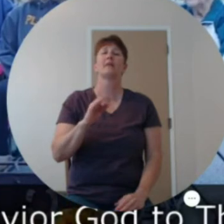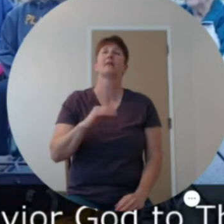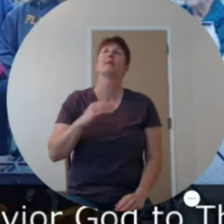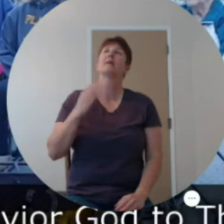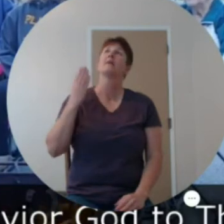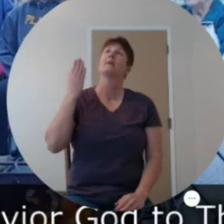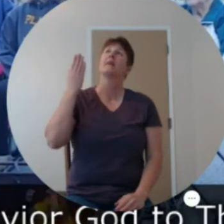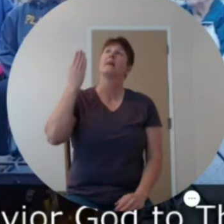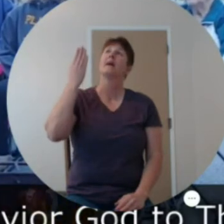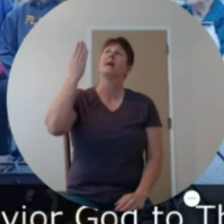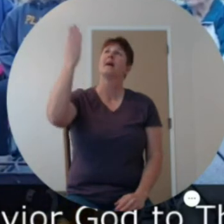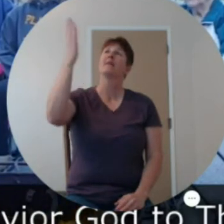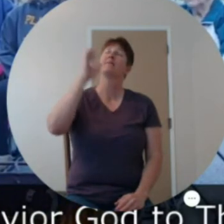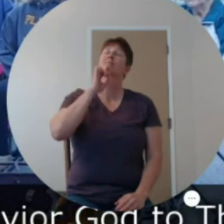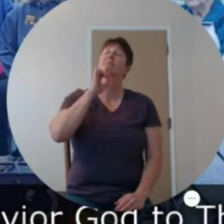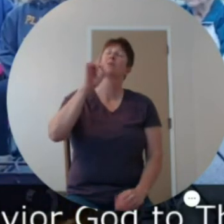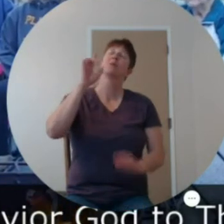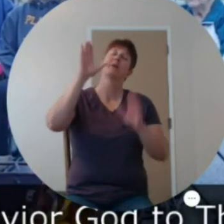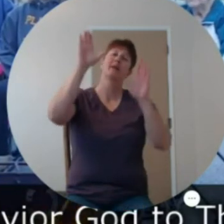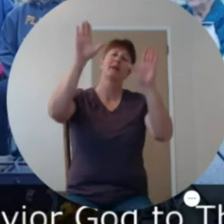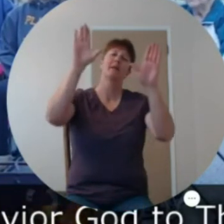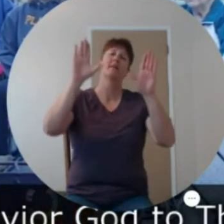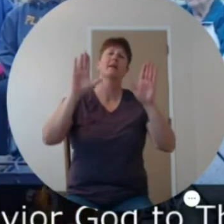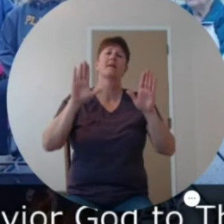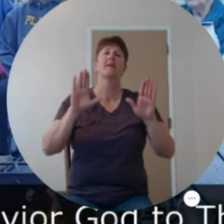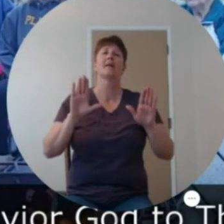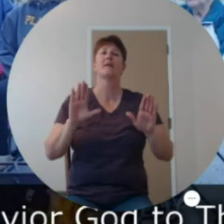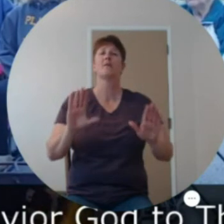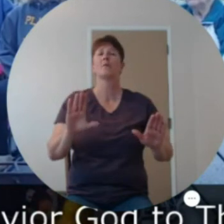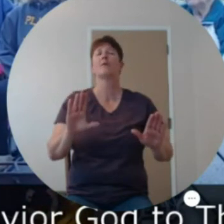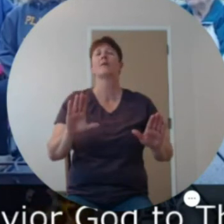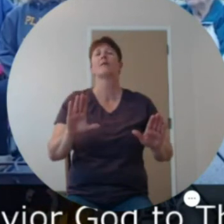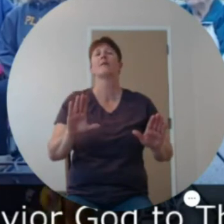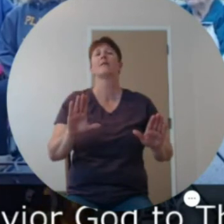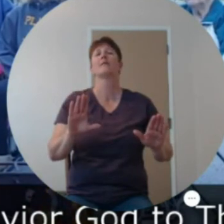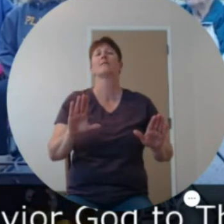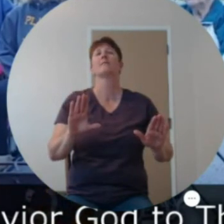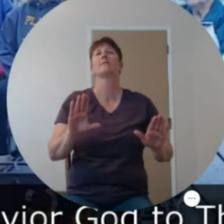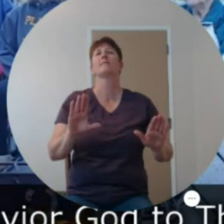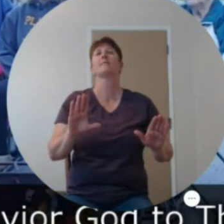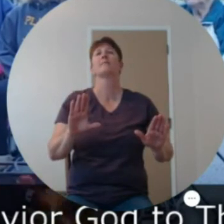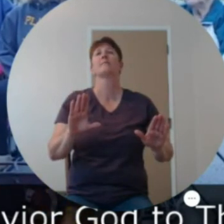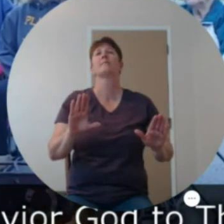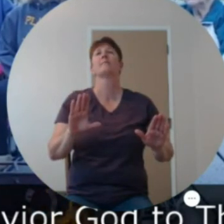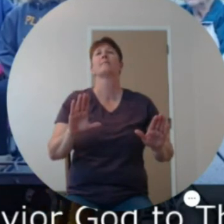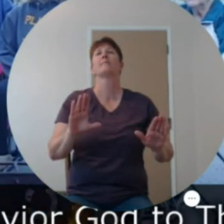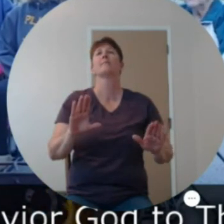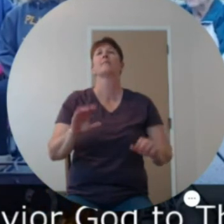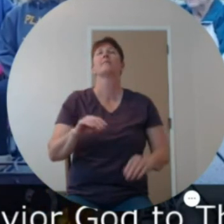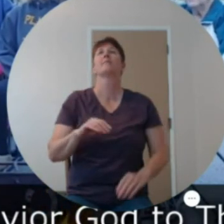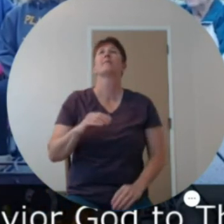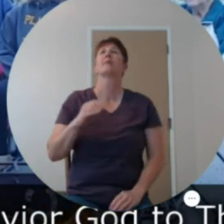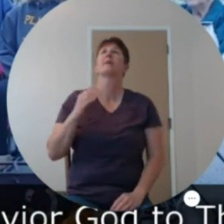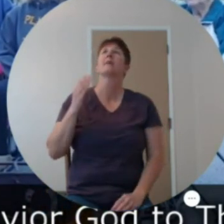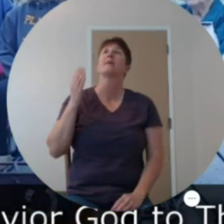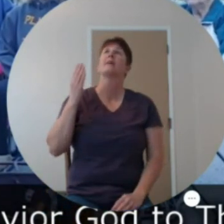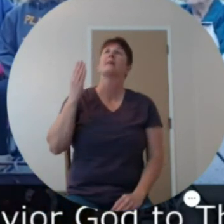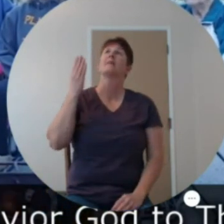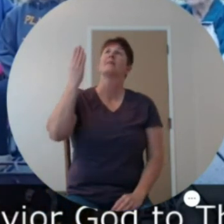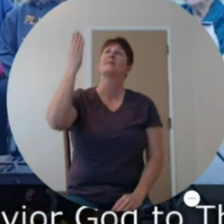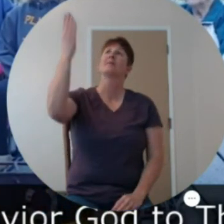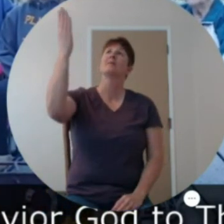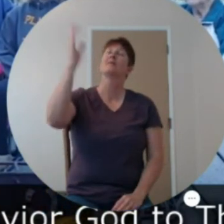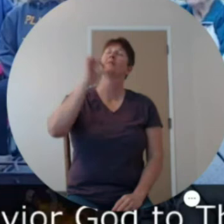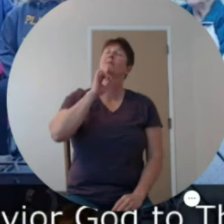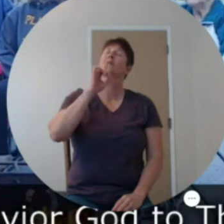How great Thou art, how